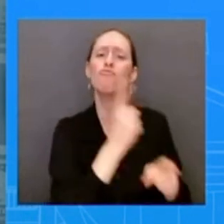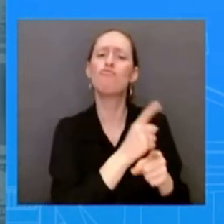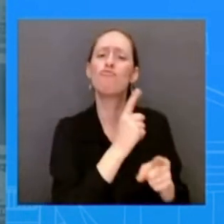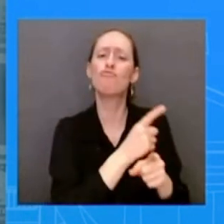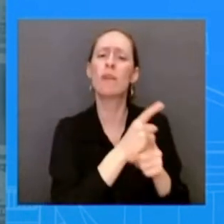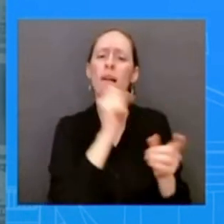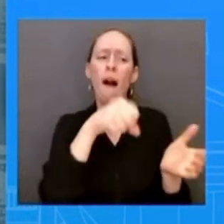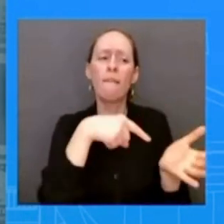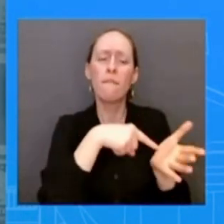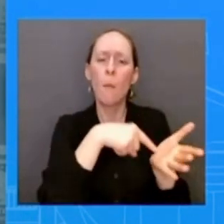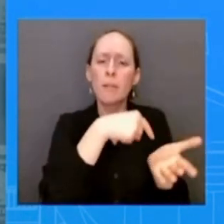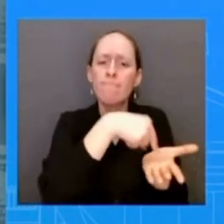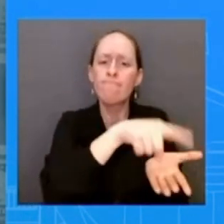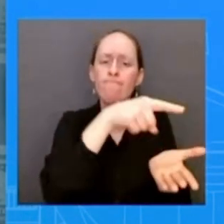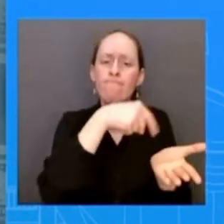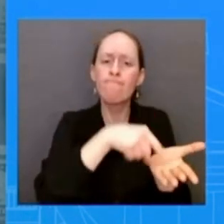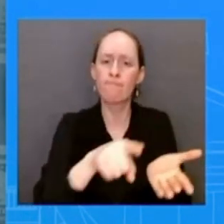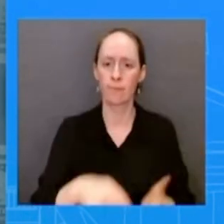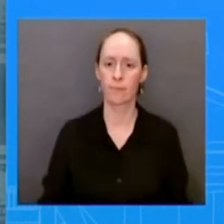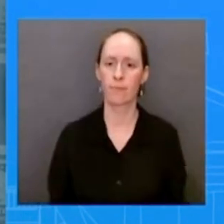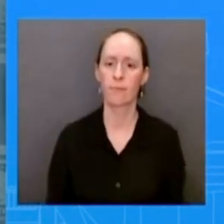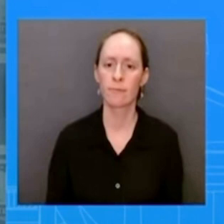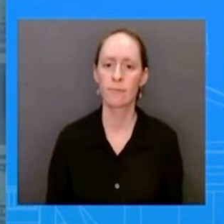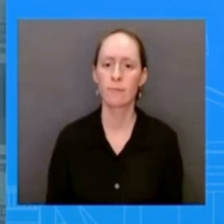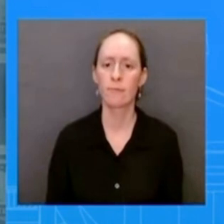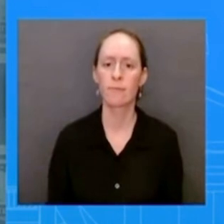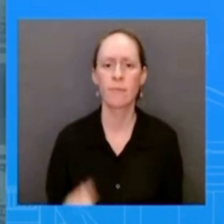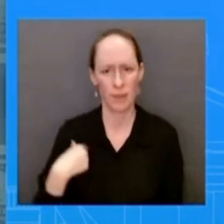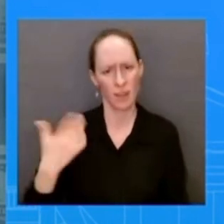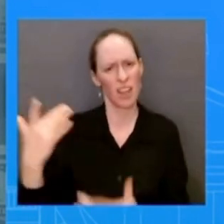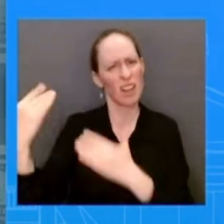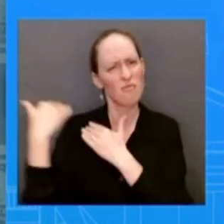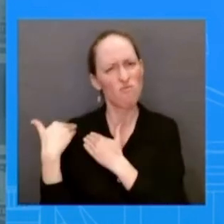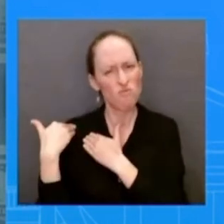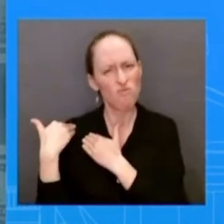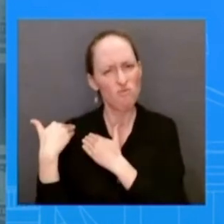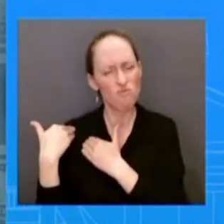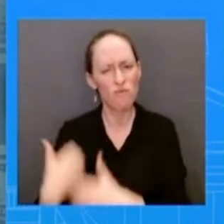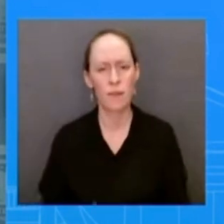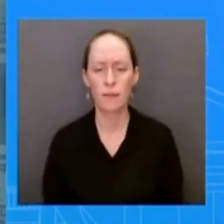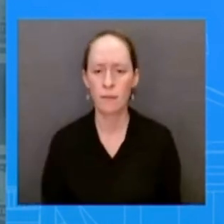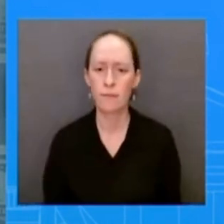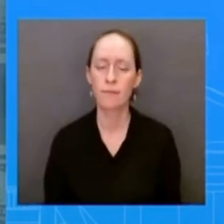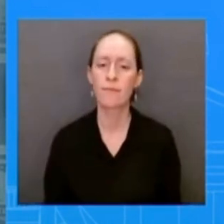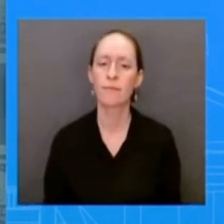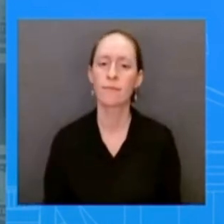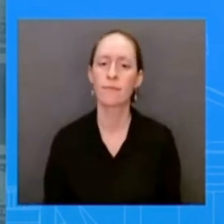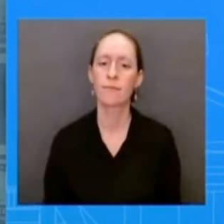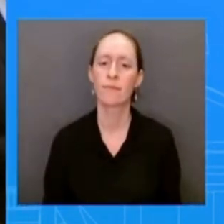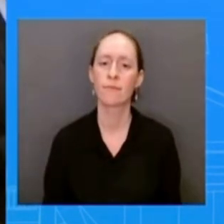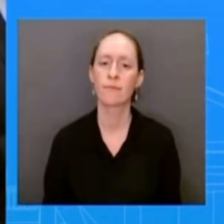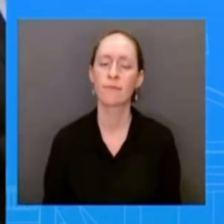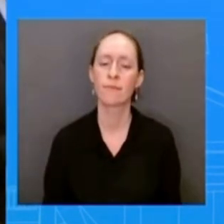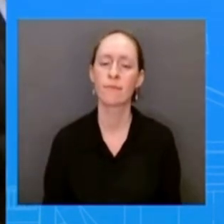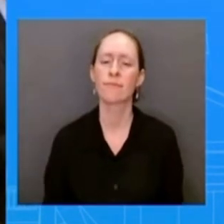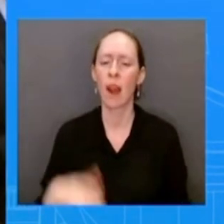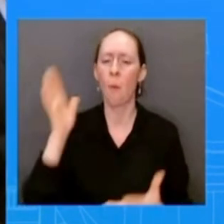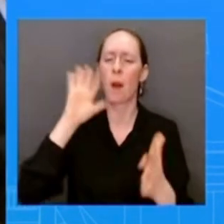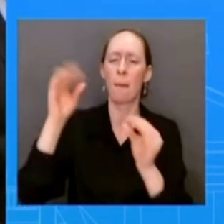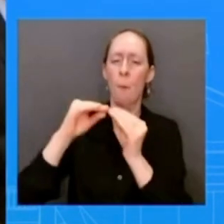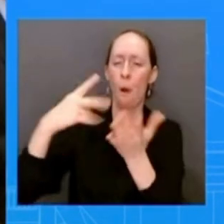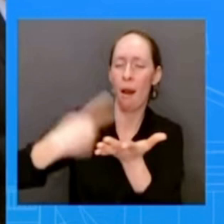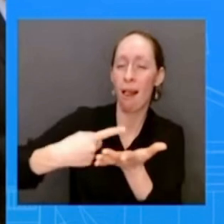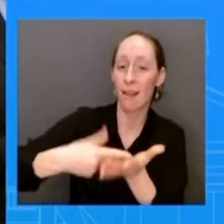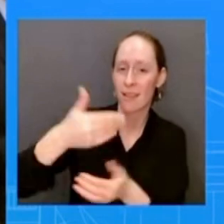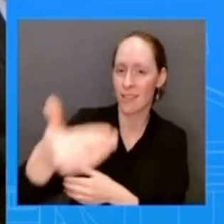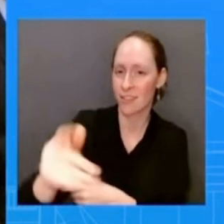an obligation this is an obligation that elected officials have and again you'll see more of the president's budget on thursday on immigration